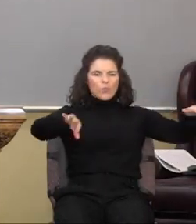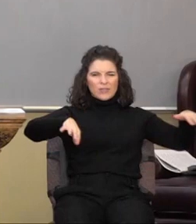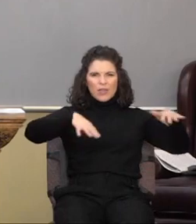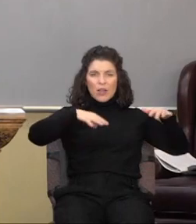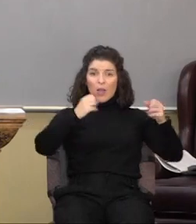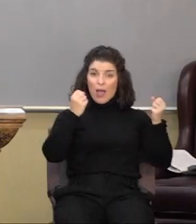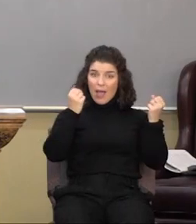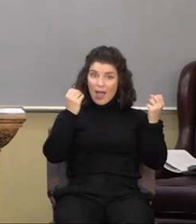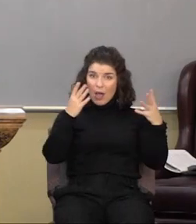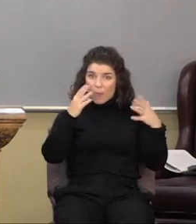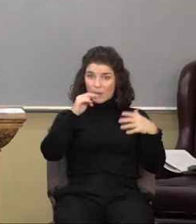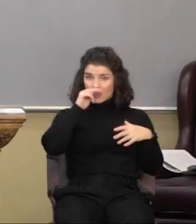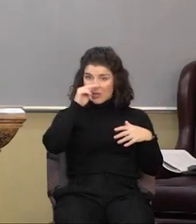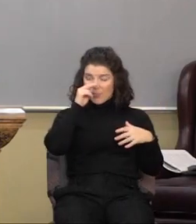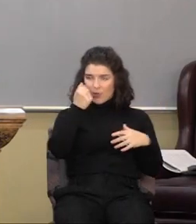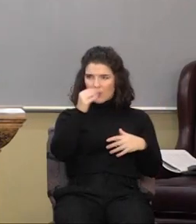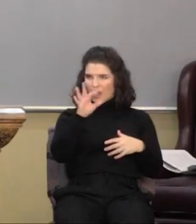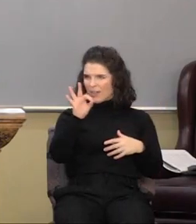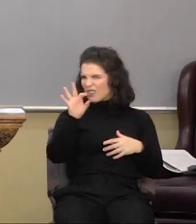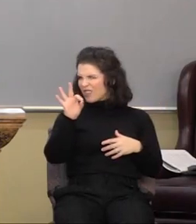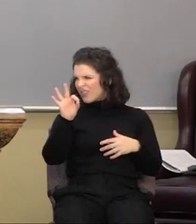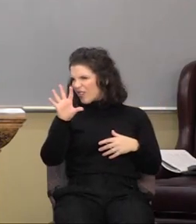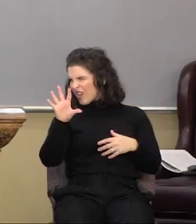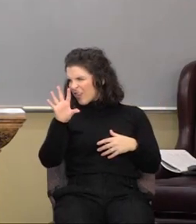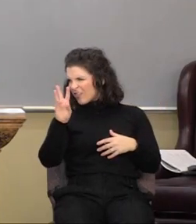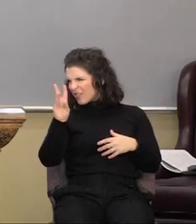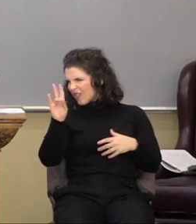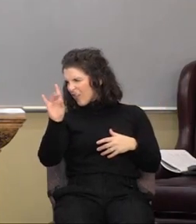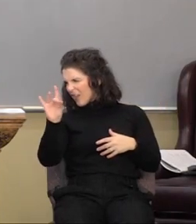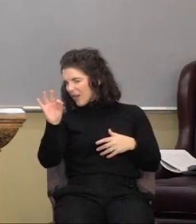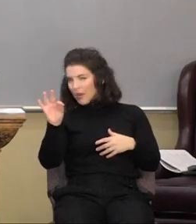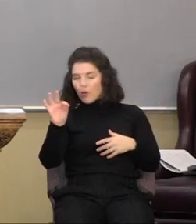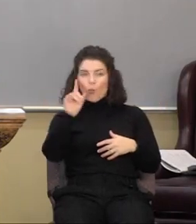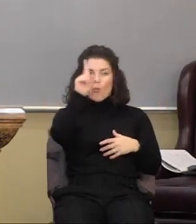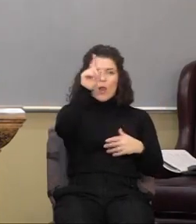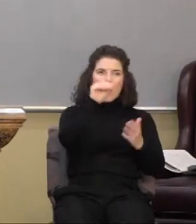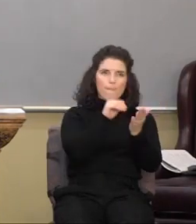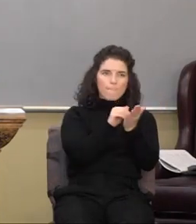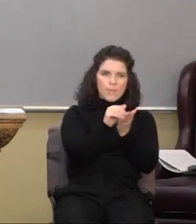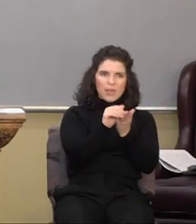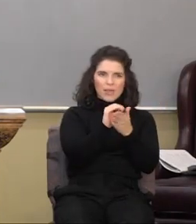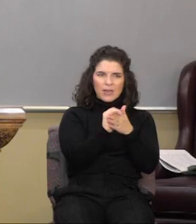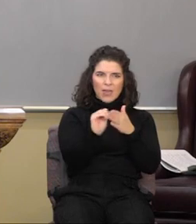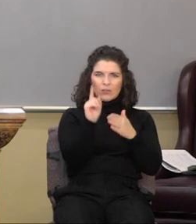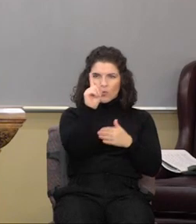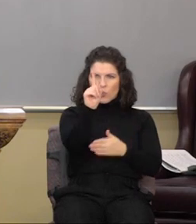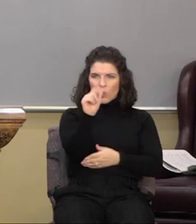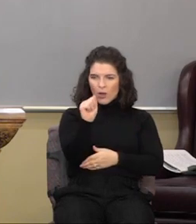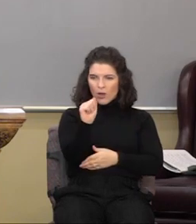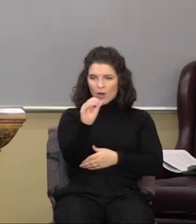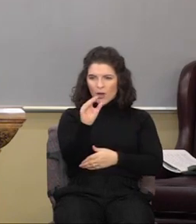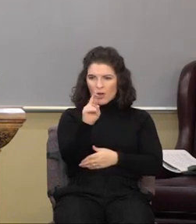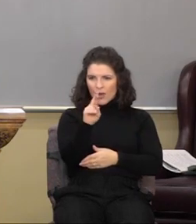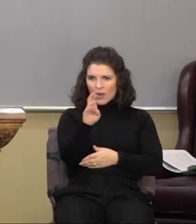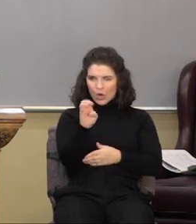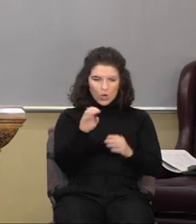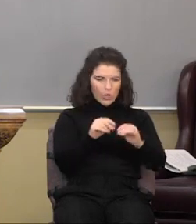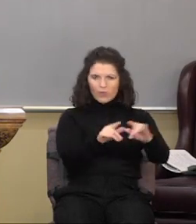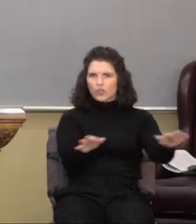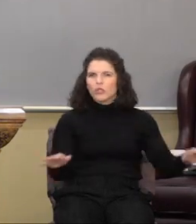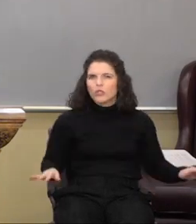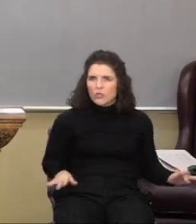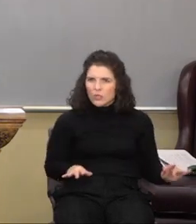in Naperville in the late 90s, mid and late 90s? $1 million for an acre of dirt. Now, now, think about this.